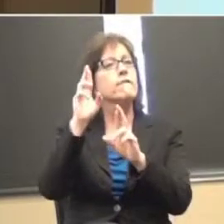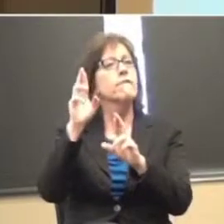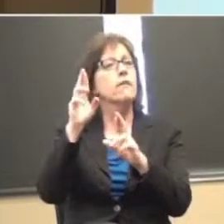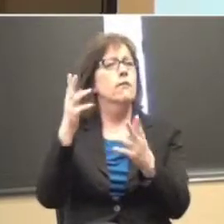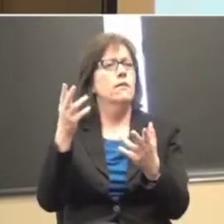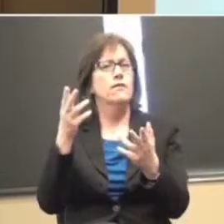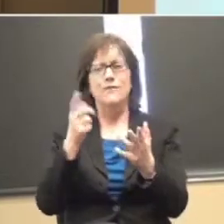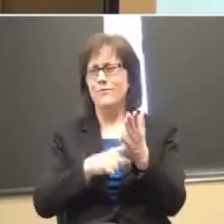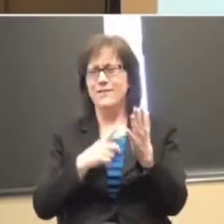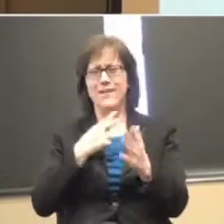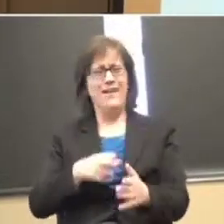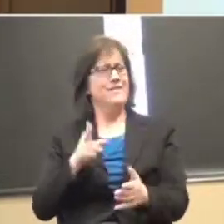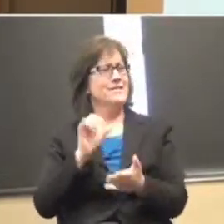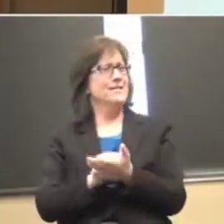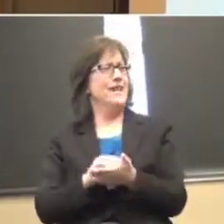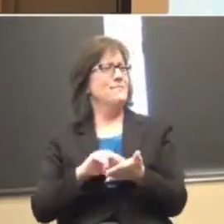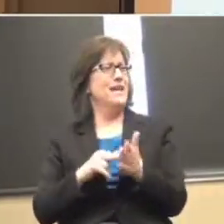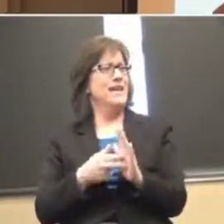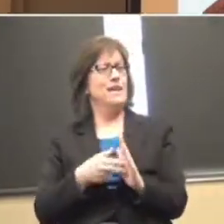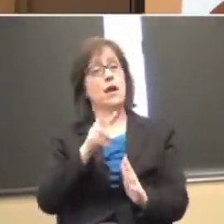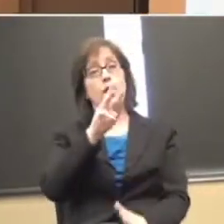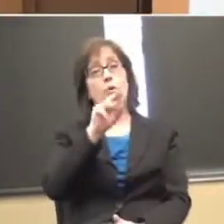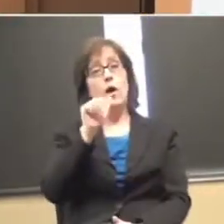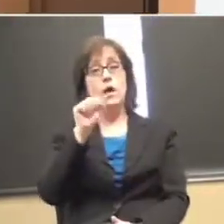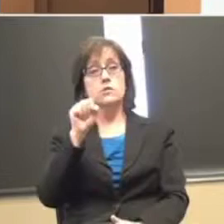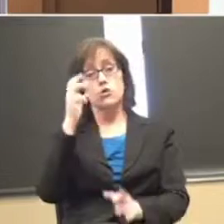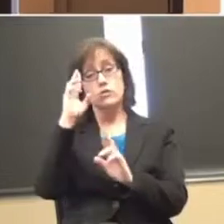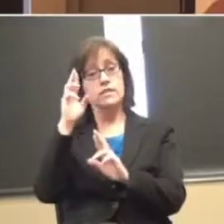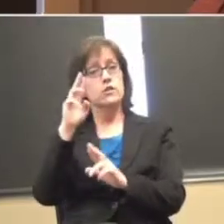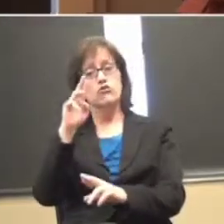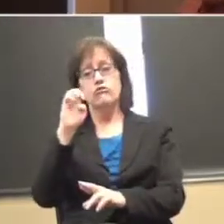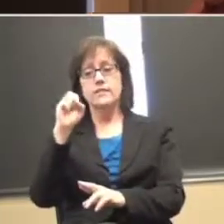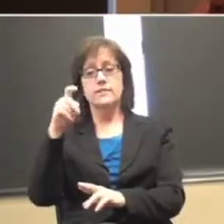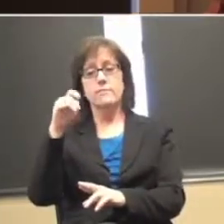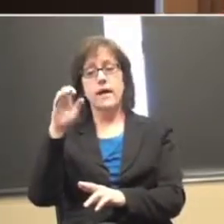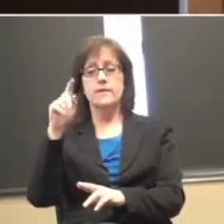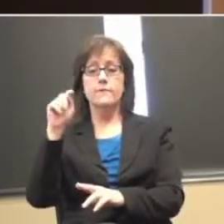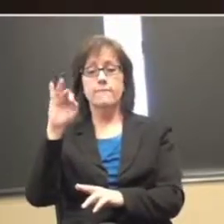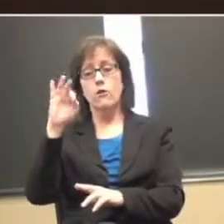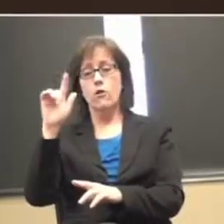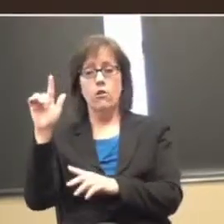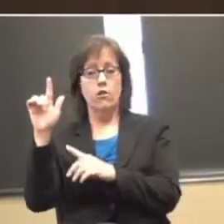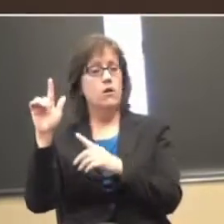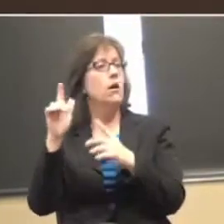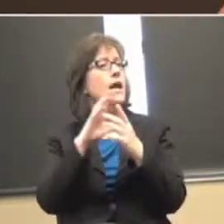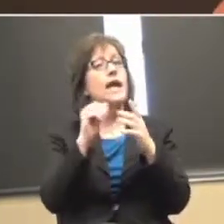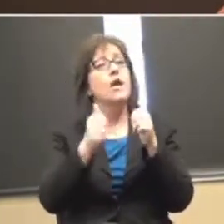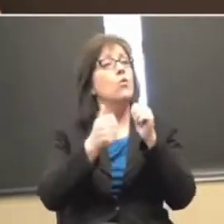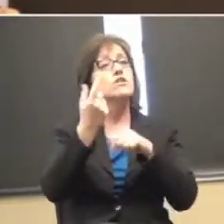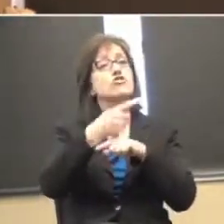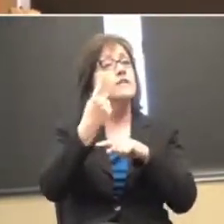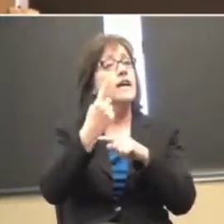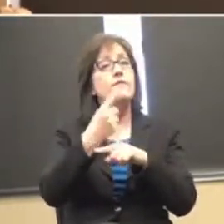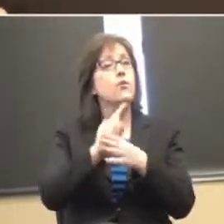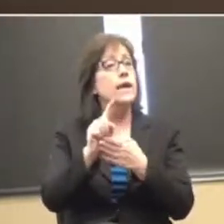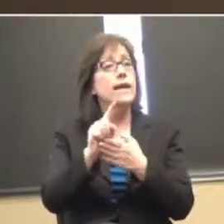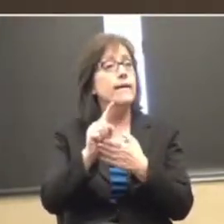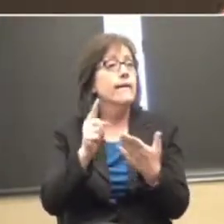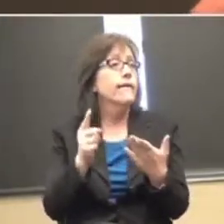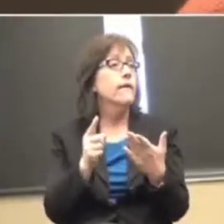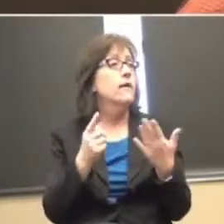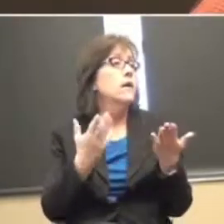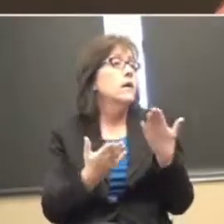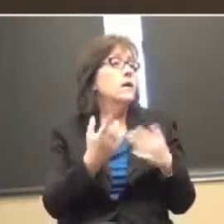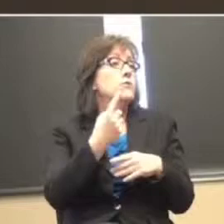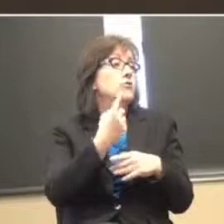What the hell does that mean? And on what day of the week? All right. If today I'm a little